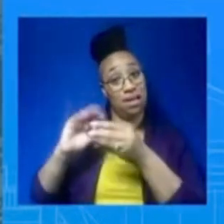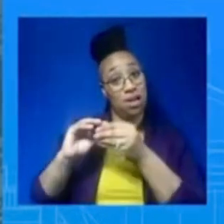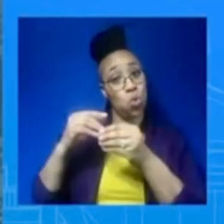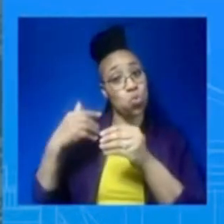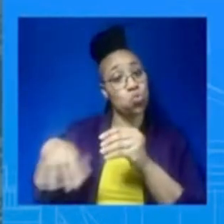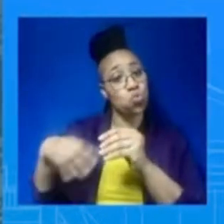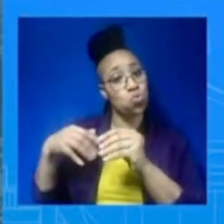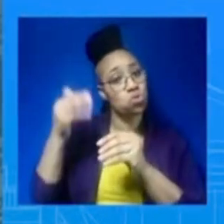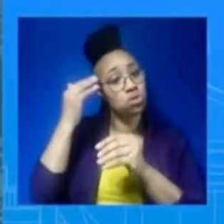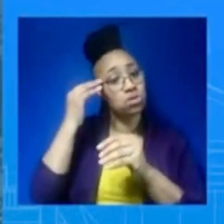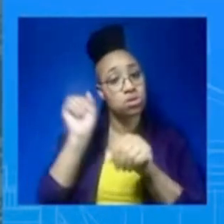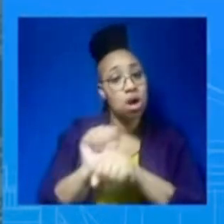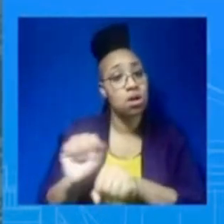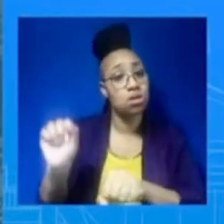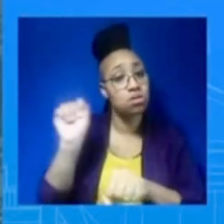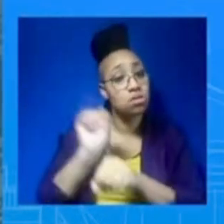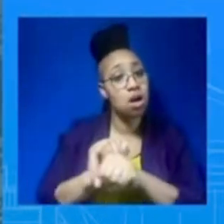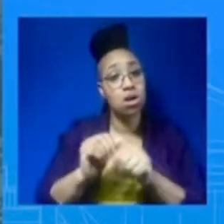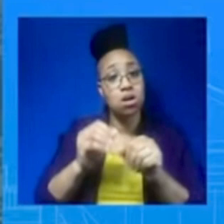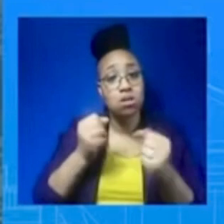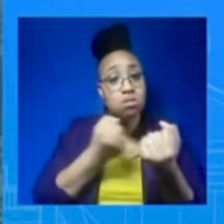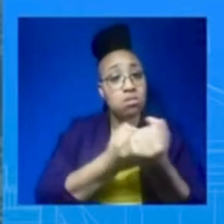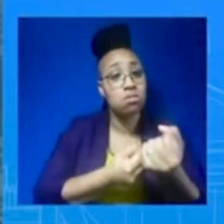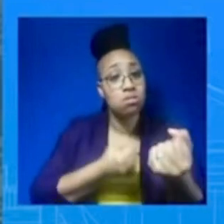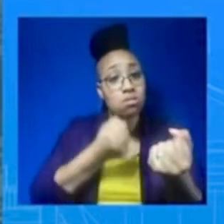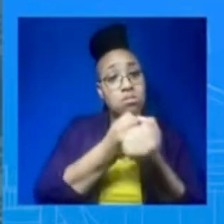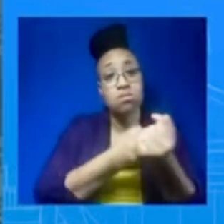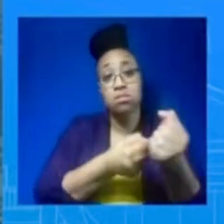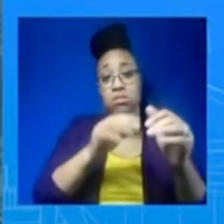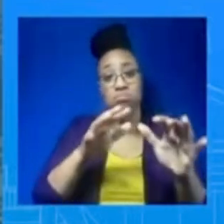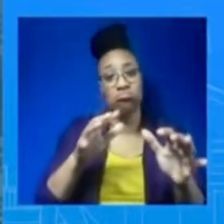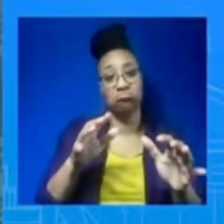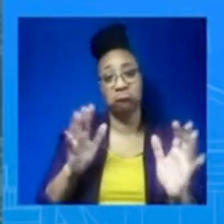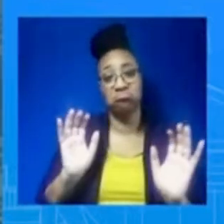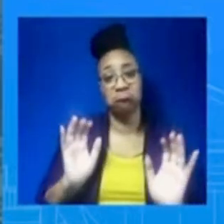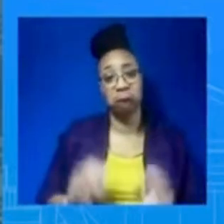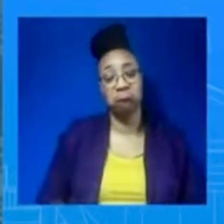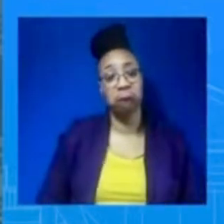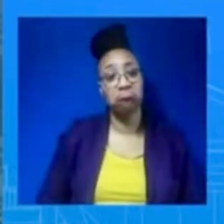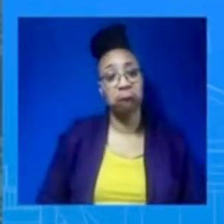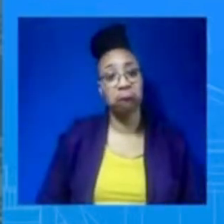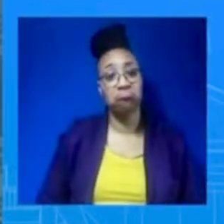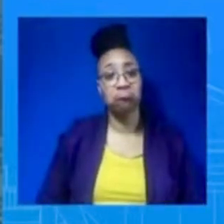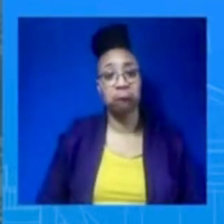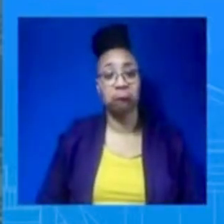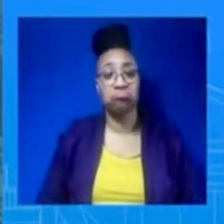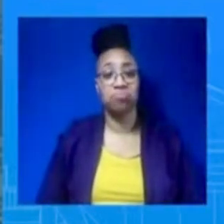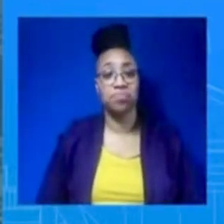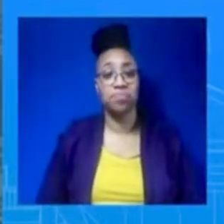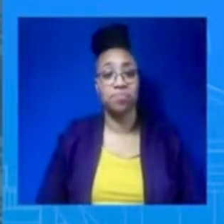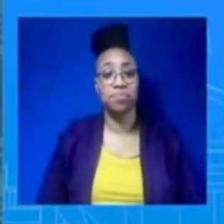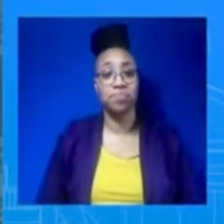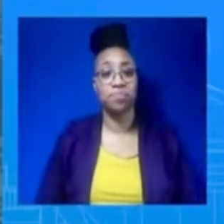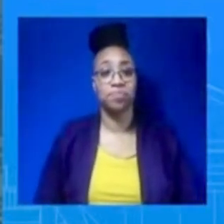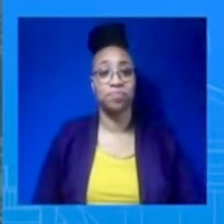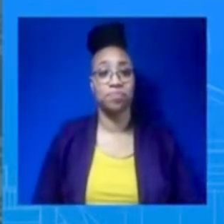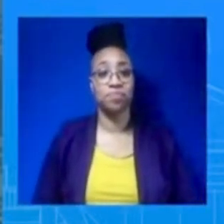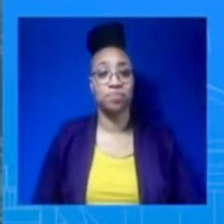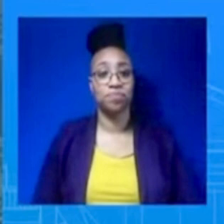details to share on that. He mentioned the eastern flank, right, which is incredibly important to